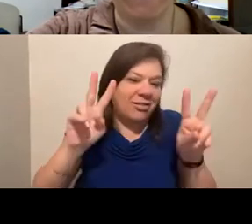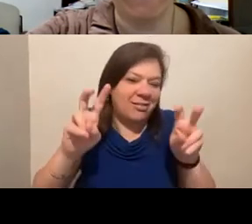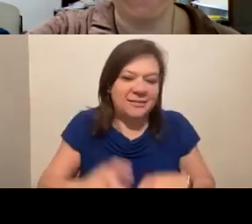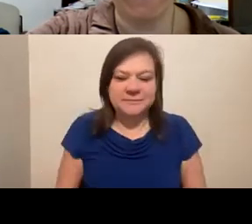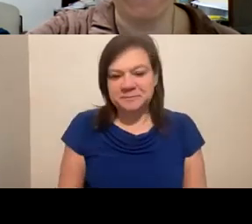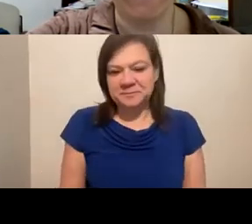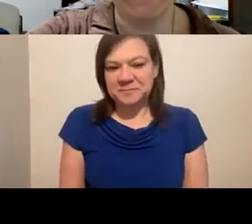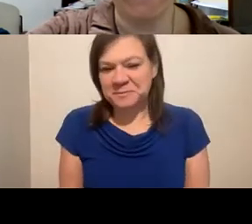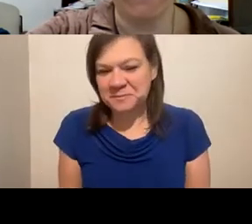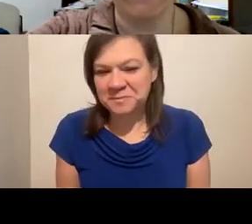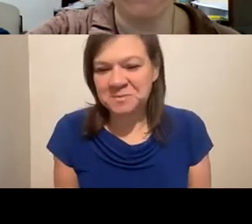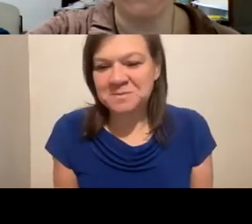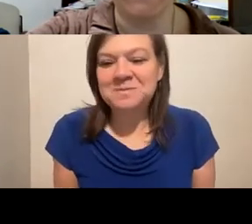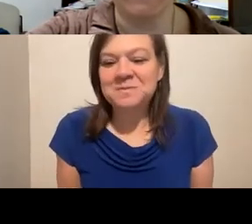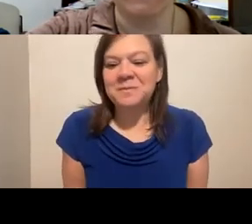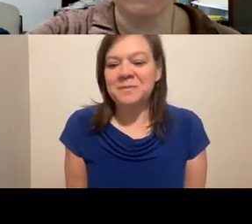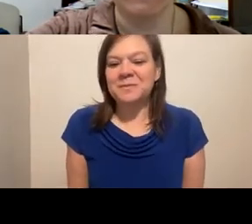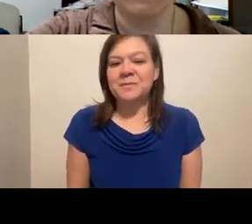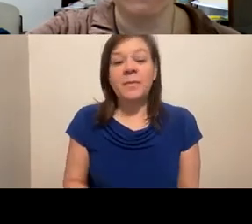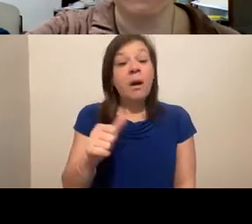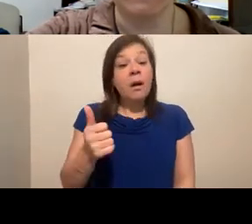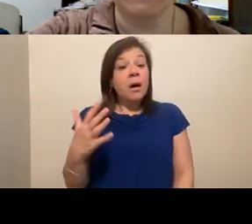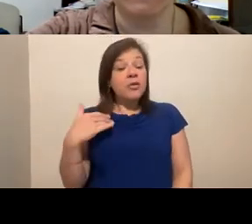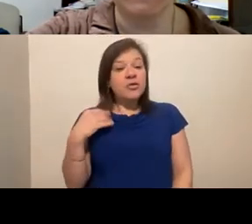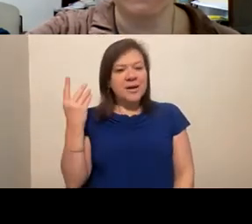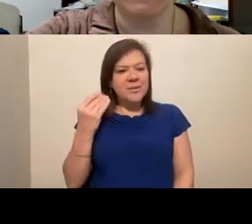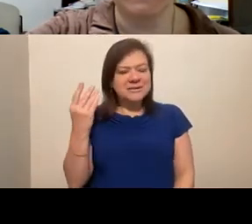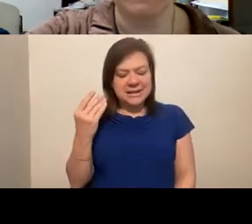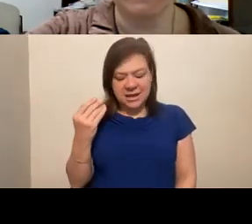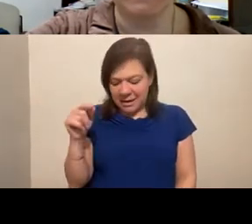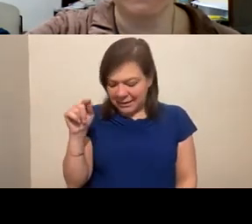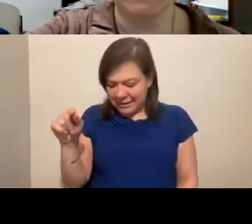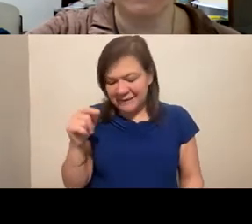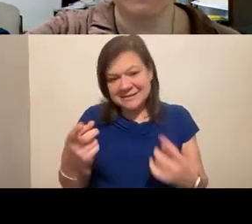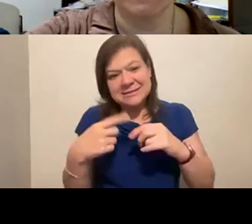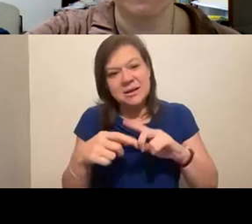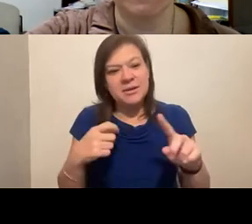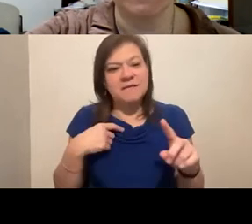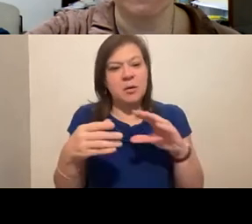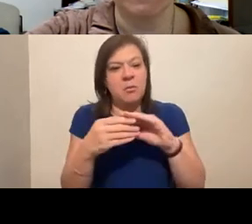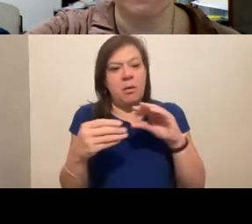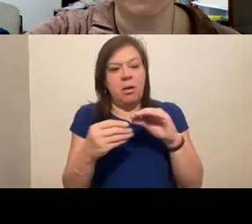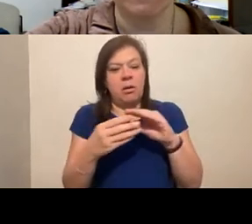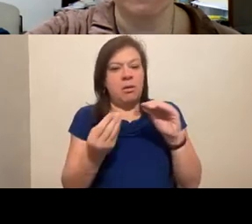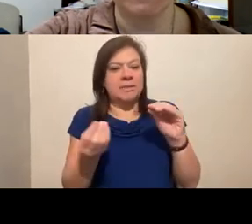Another piece that I've been thinking about, and this is really some of it is coming from the comments that I've heard you make today